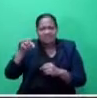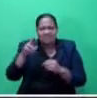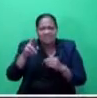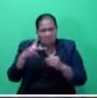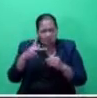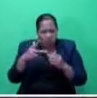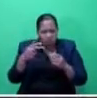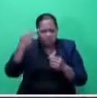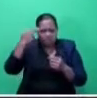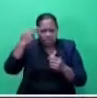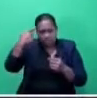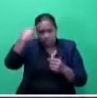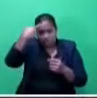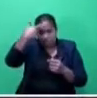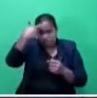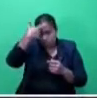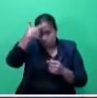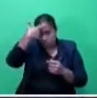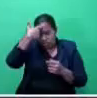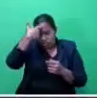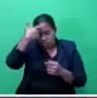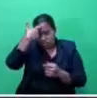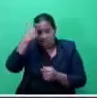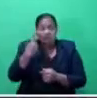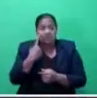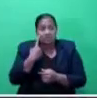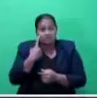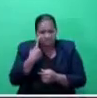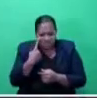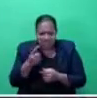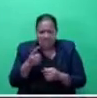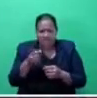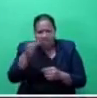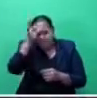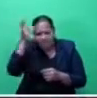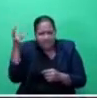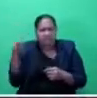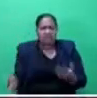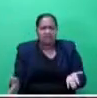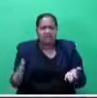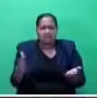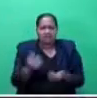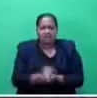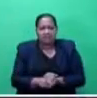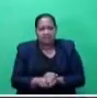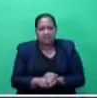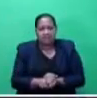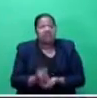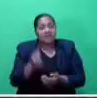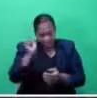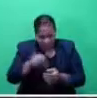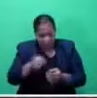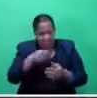a big part in the tracing of contacts and, of course, in the isolation